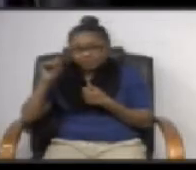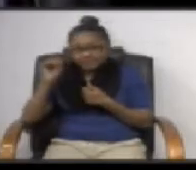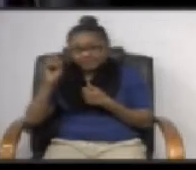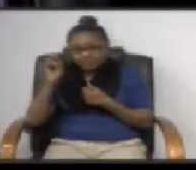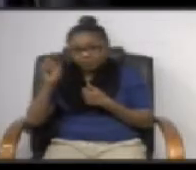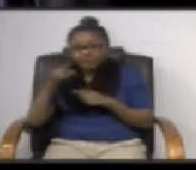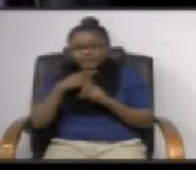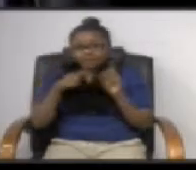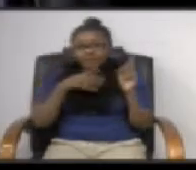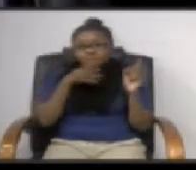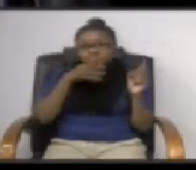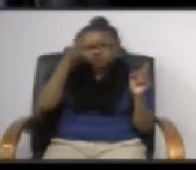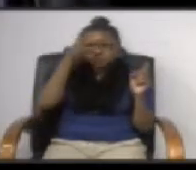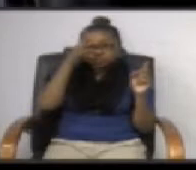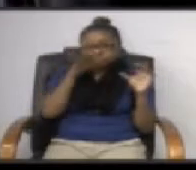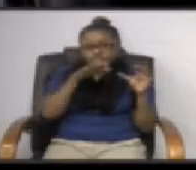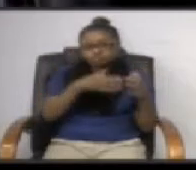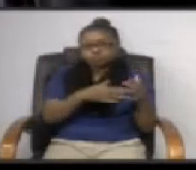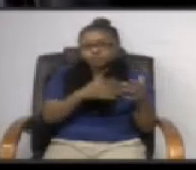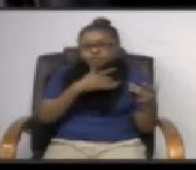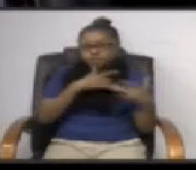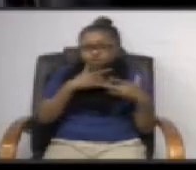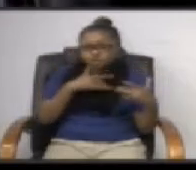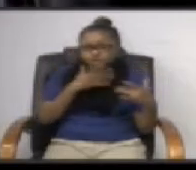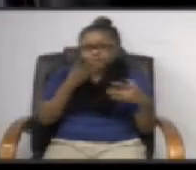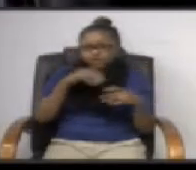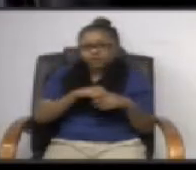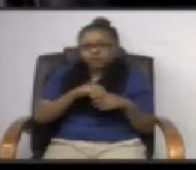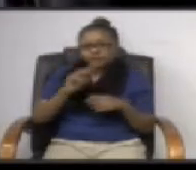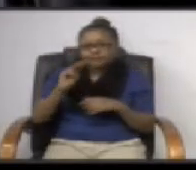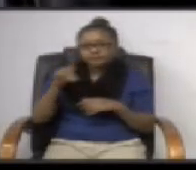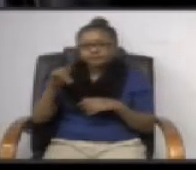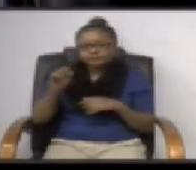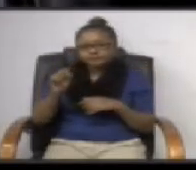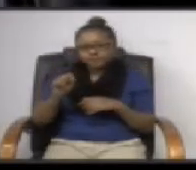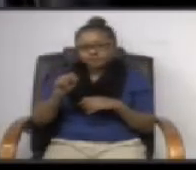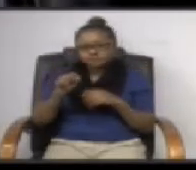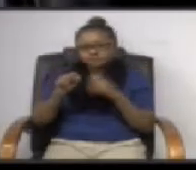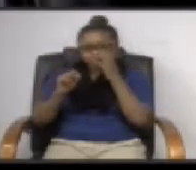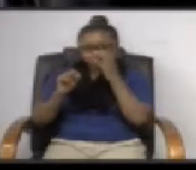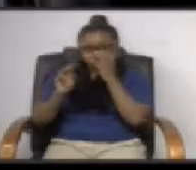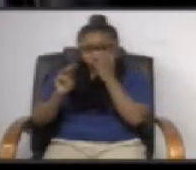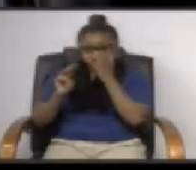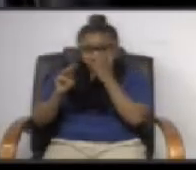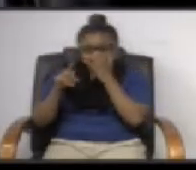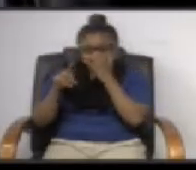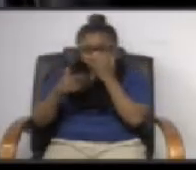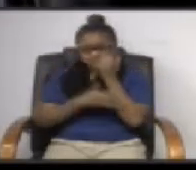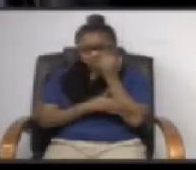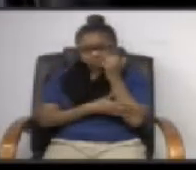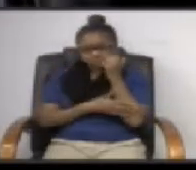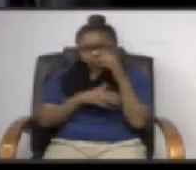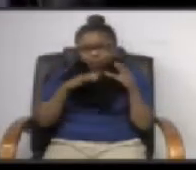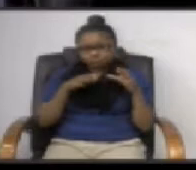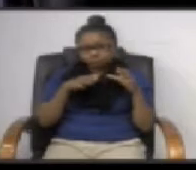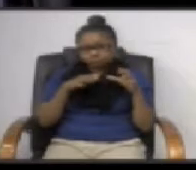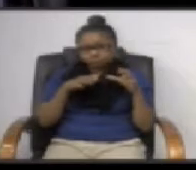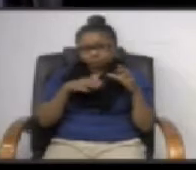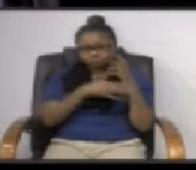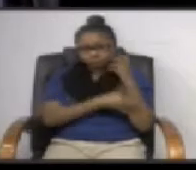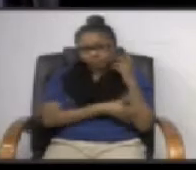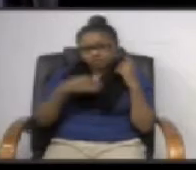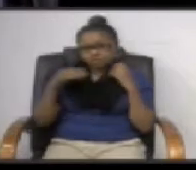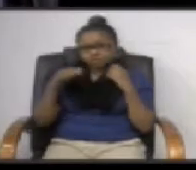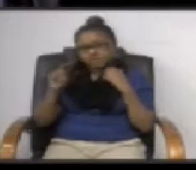clearly are parental and group concerns including the punch george's county chapter of naacp which has gone on record opposing the placement of